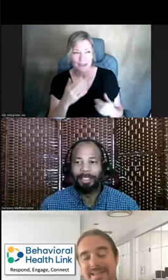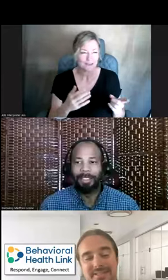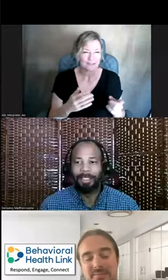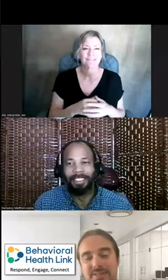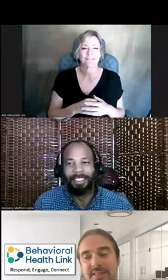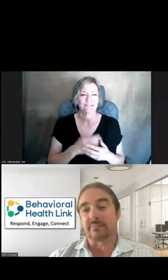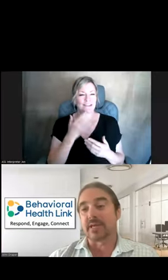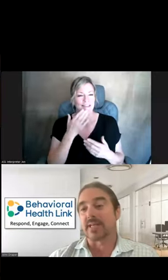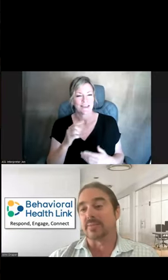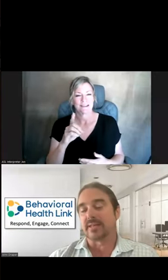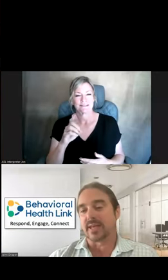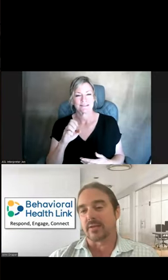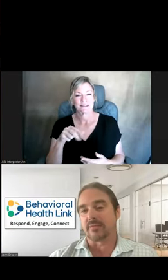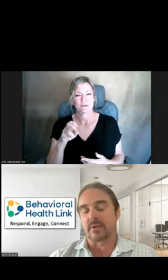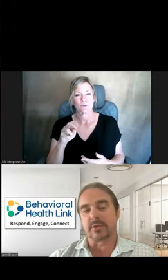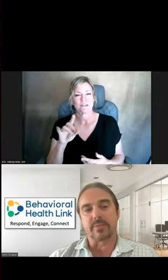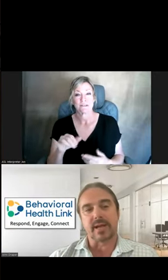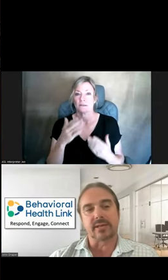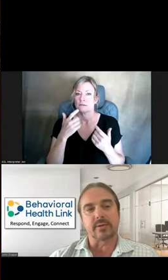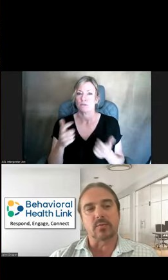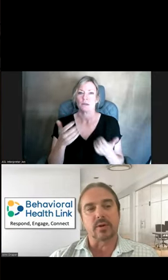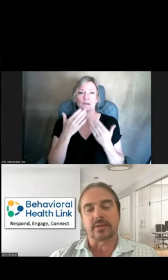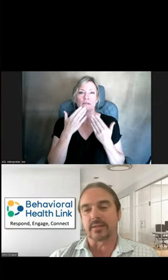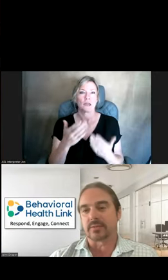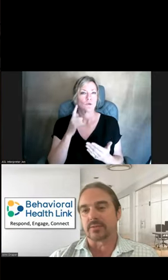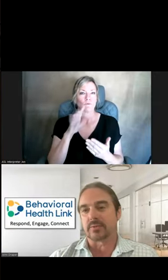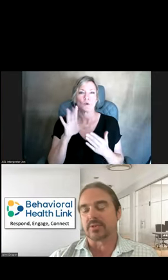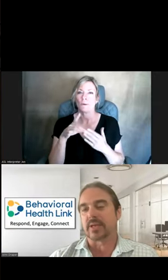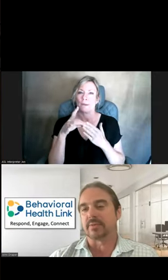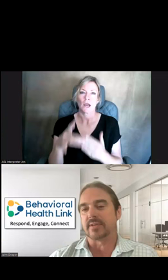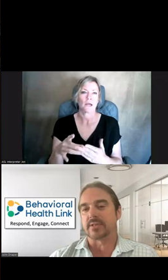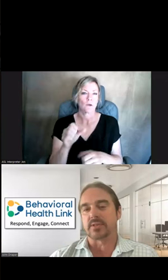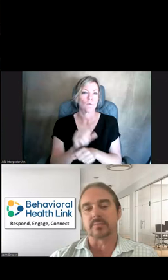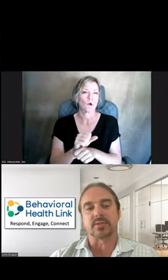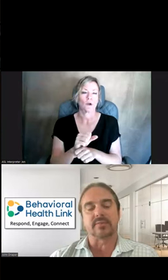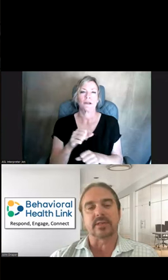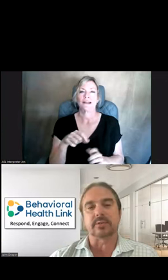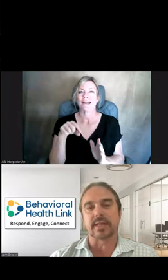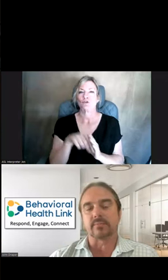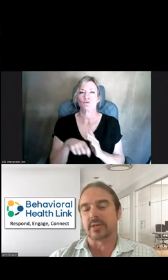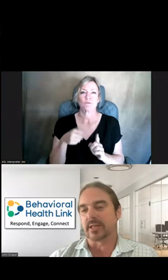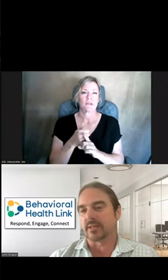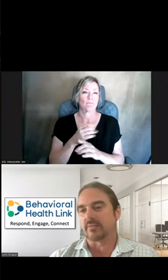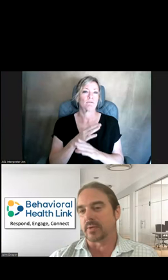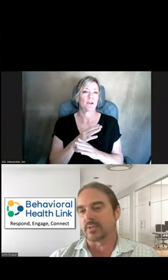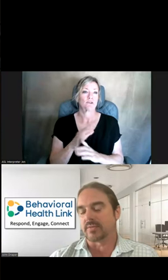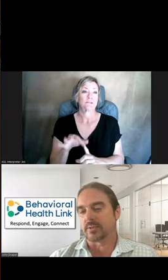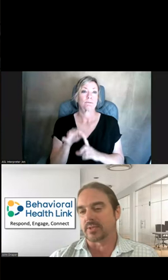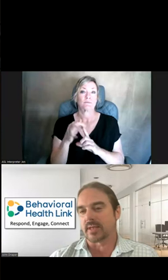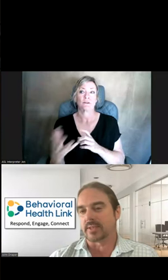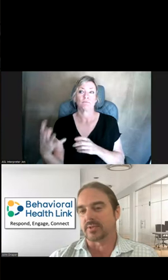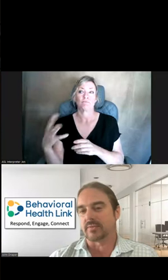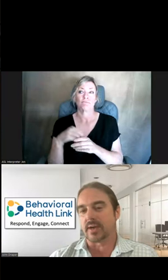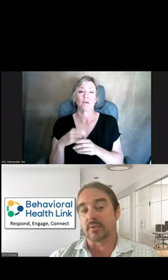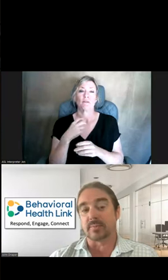Yeah, thanks to Quincy. And really a big thank you for all your pioneering work in suicide prevention, specifically related to bringing in the voice of